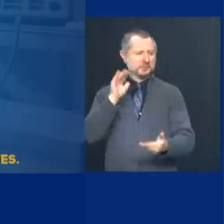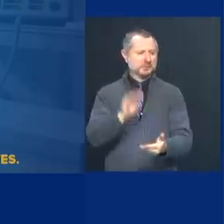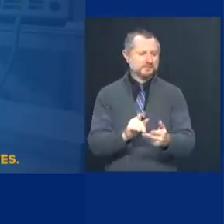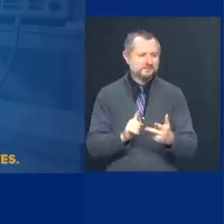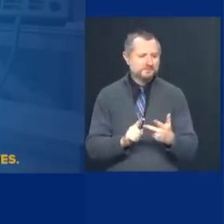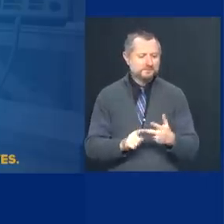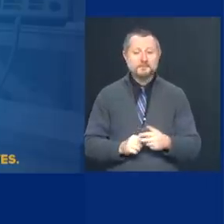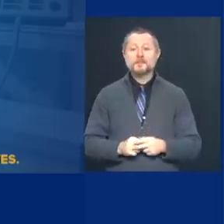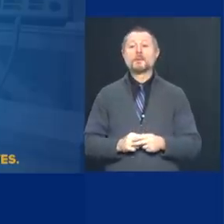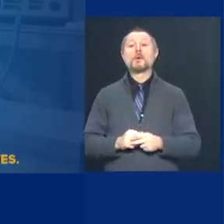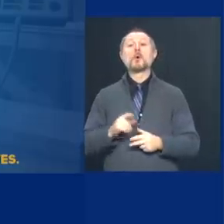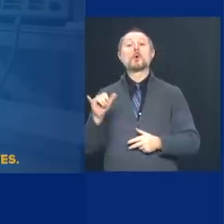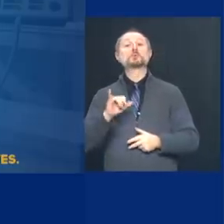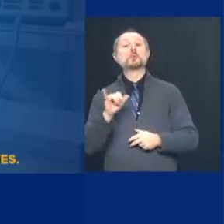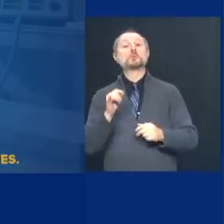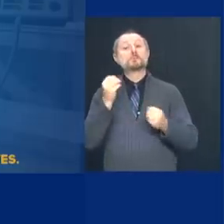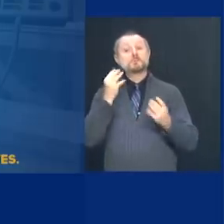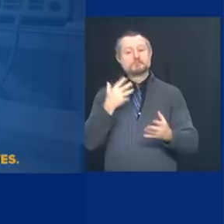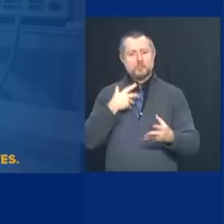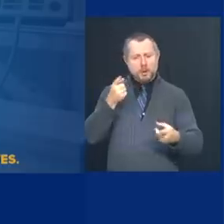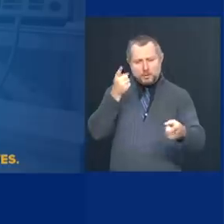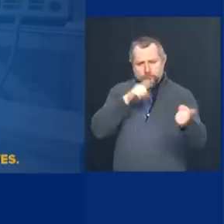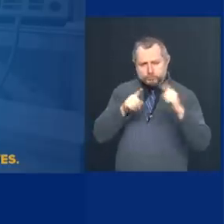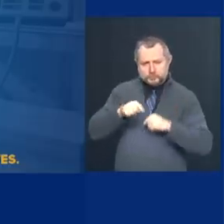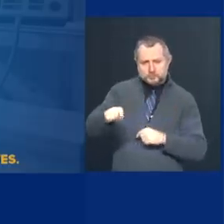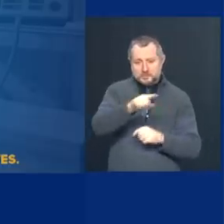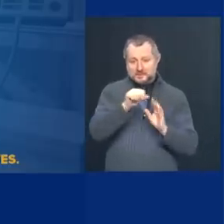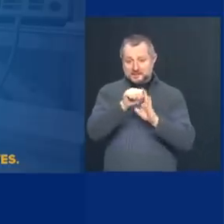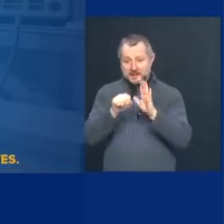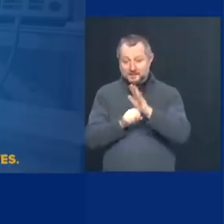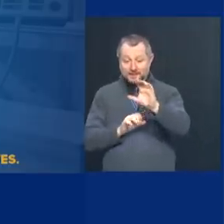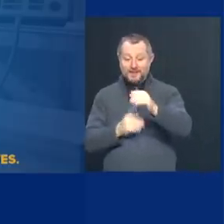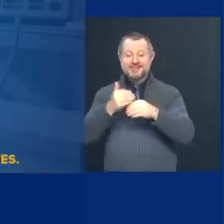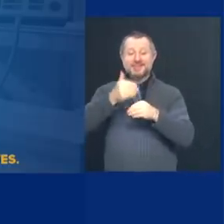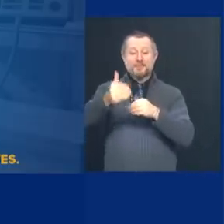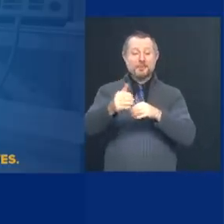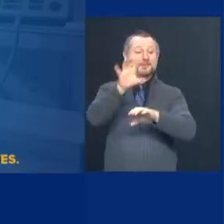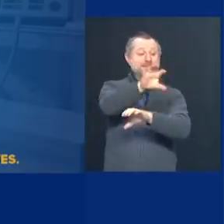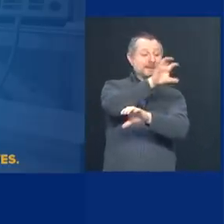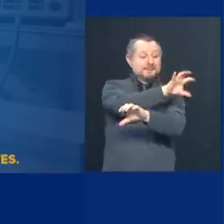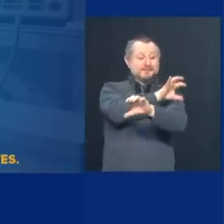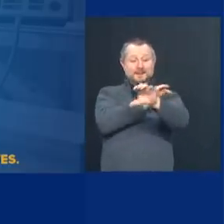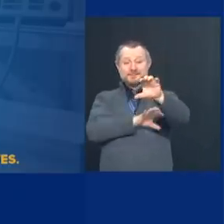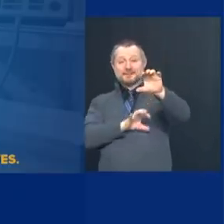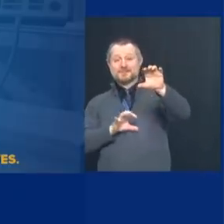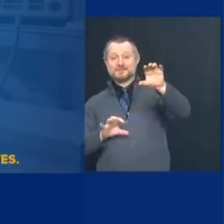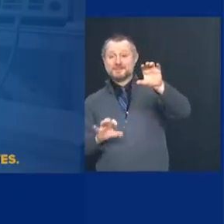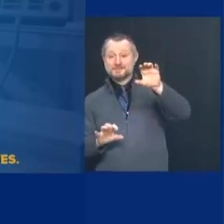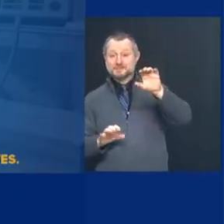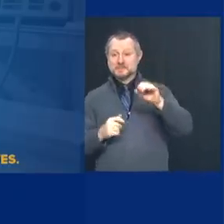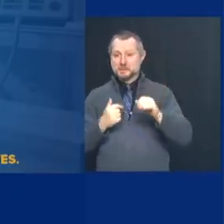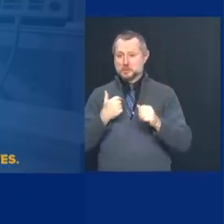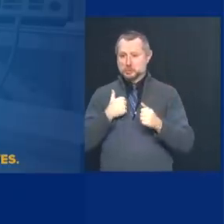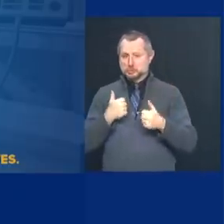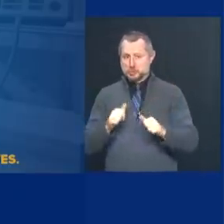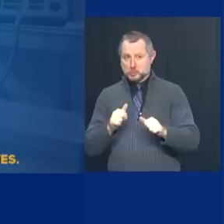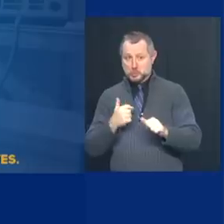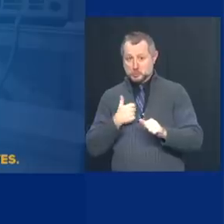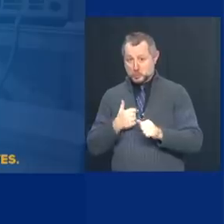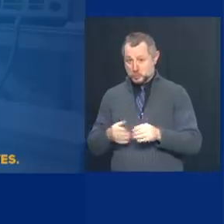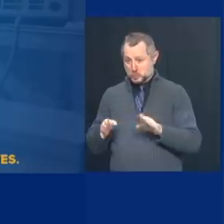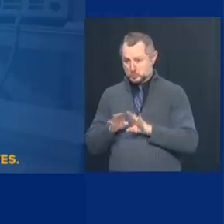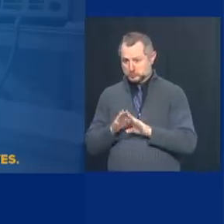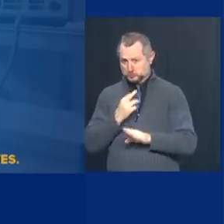next level. We try to coordinate with surrounding states. So if I'm going to close restaurants, I try to coordinate it with New Jersey,